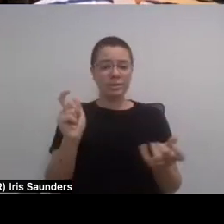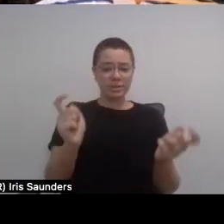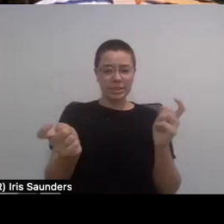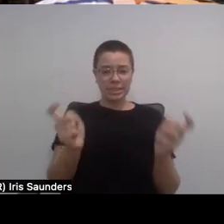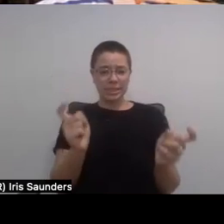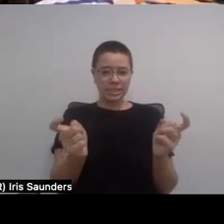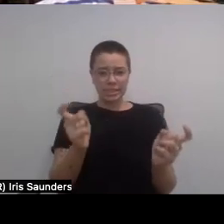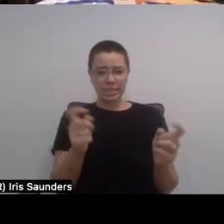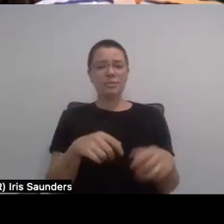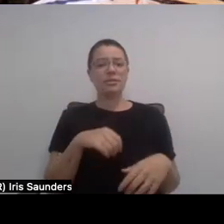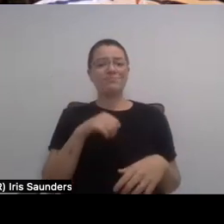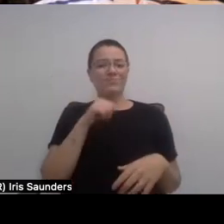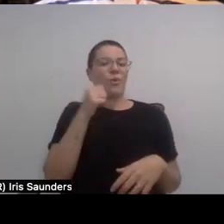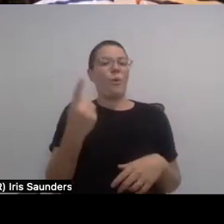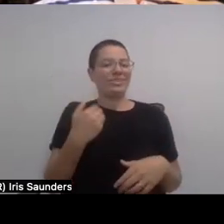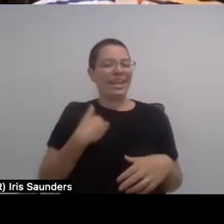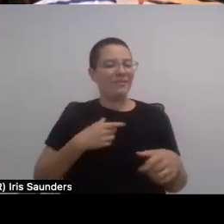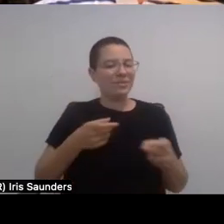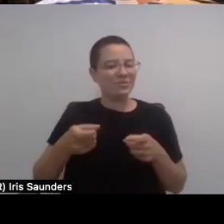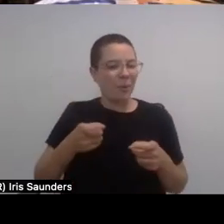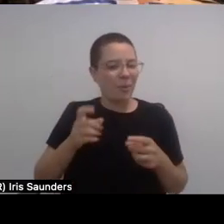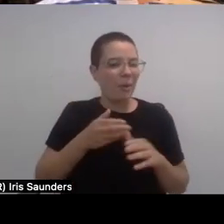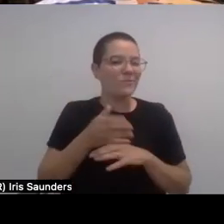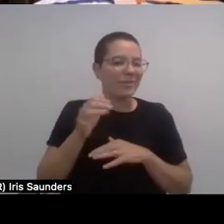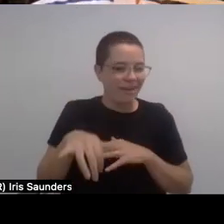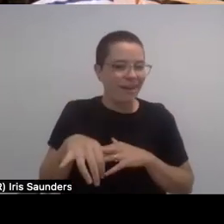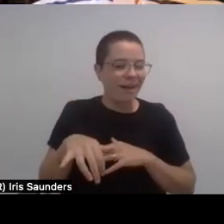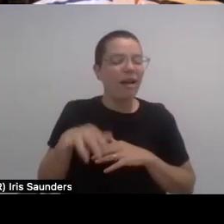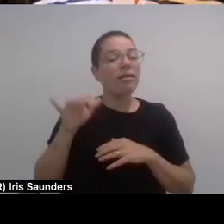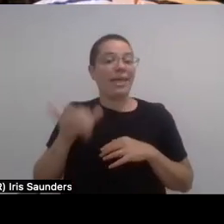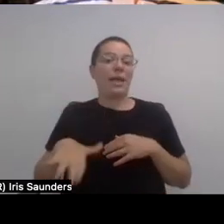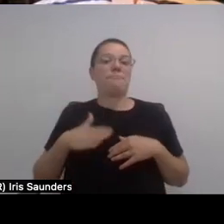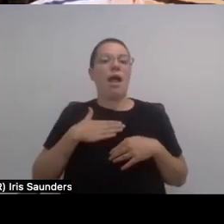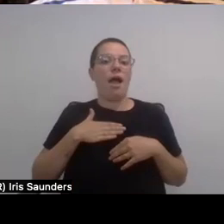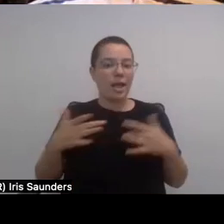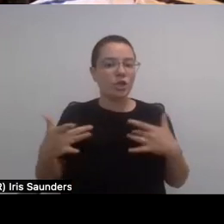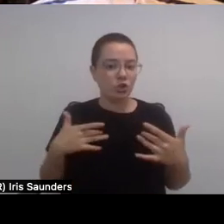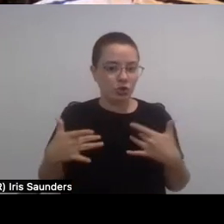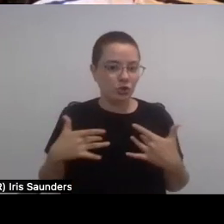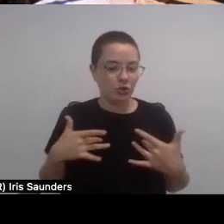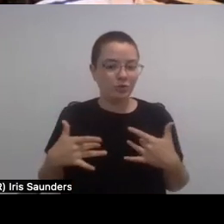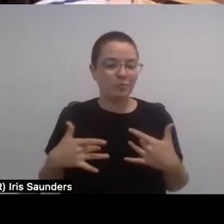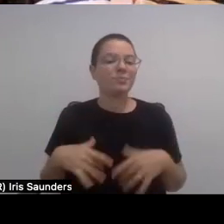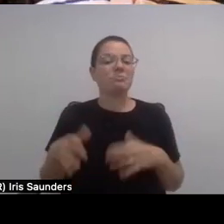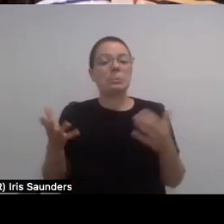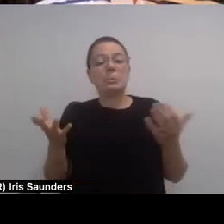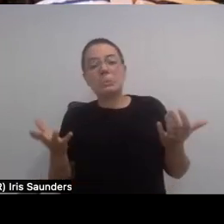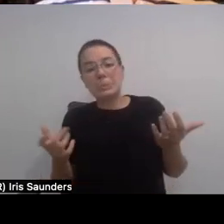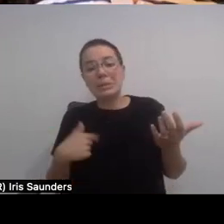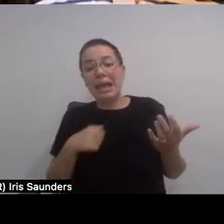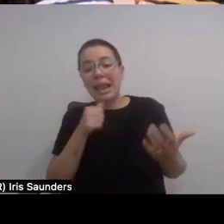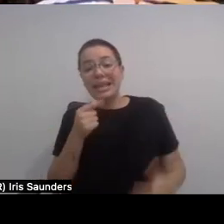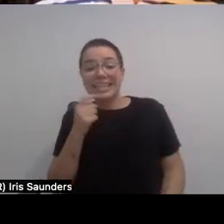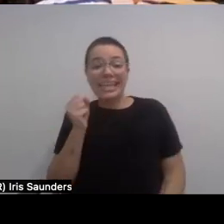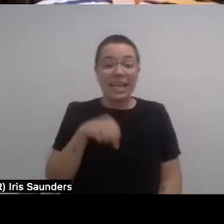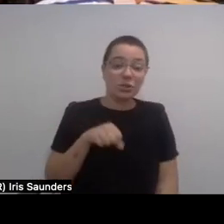you don't always have control over that. So that's a concern of mine, you know, um, so I'm not, I didn't say yay or nay,